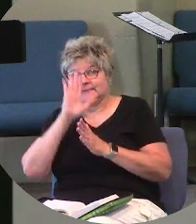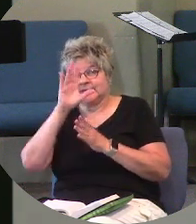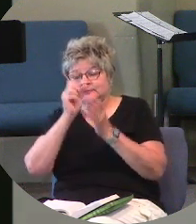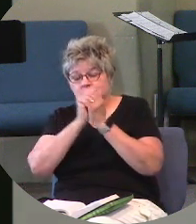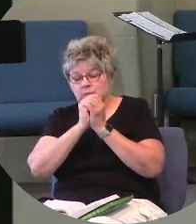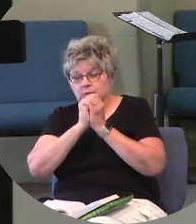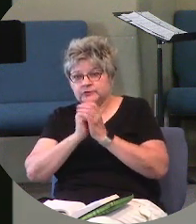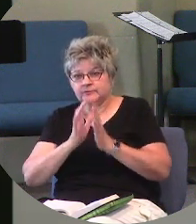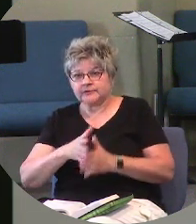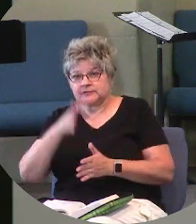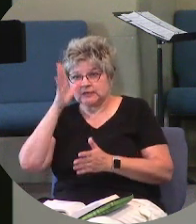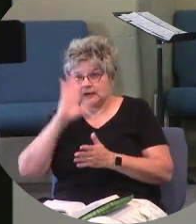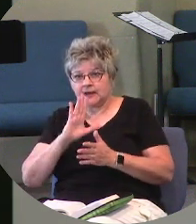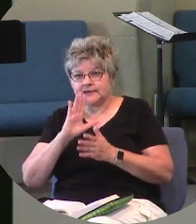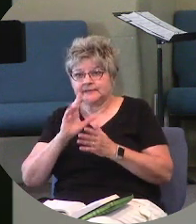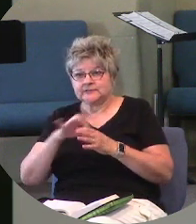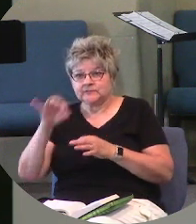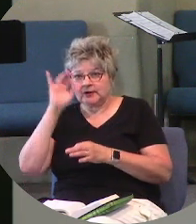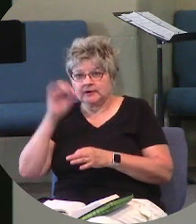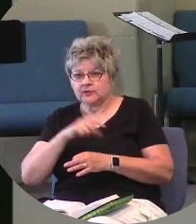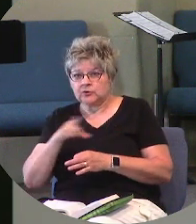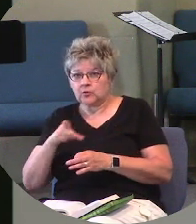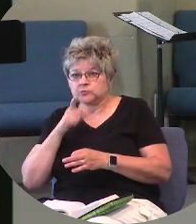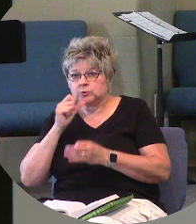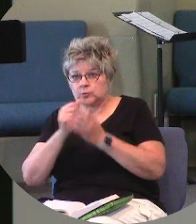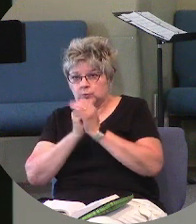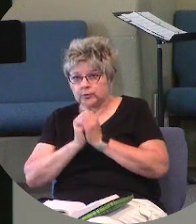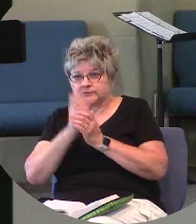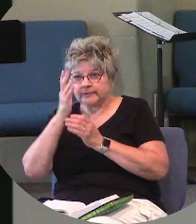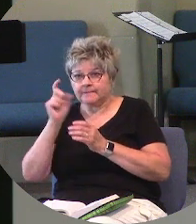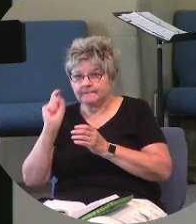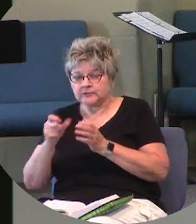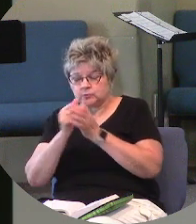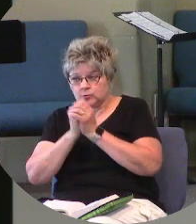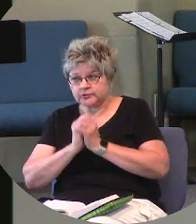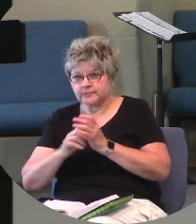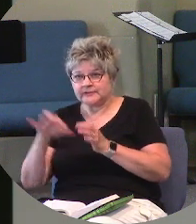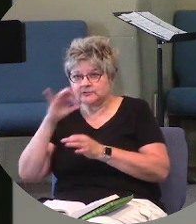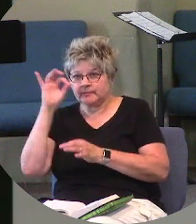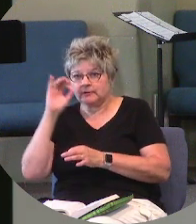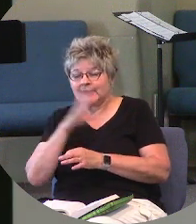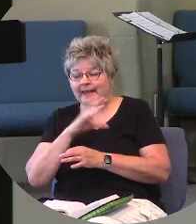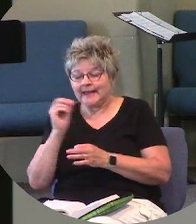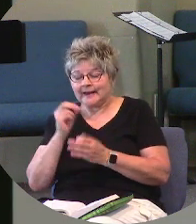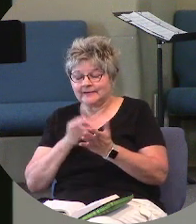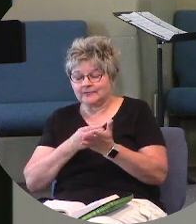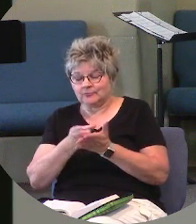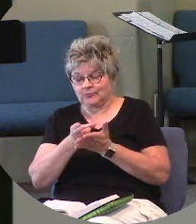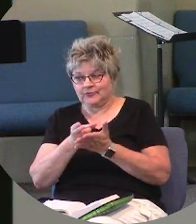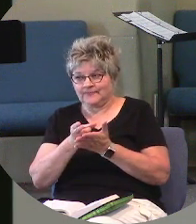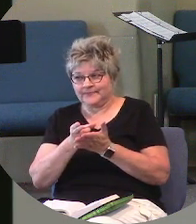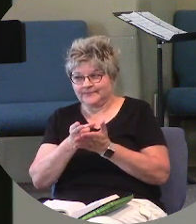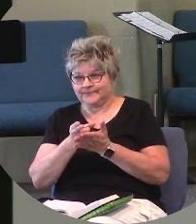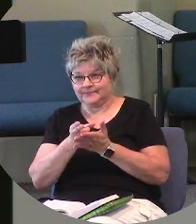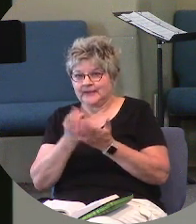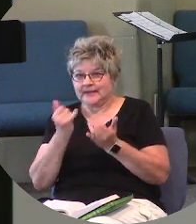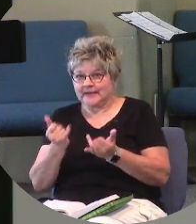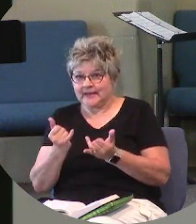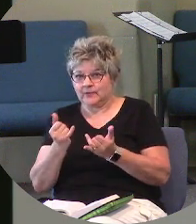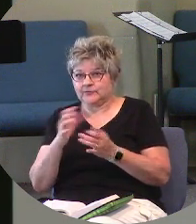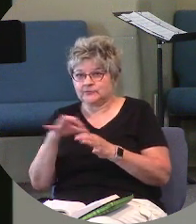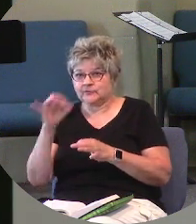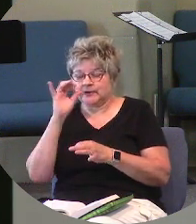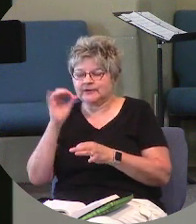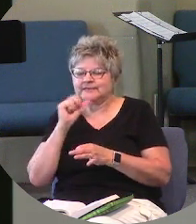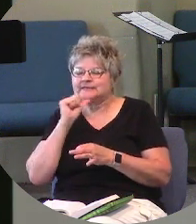and those who worship Him must worship Him in spirit and truth. Now the word spirit here